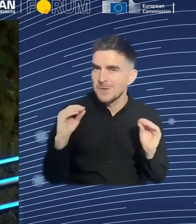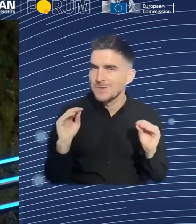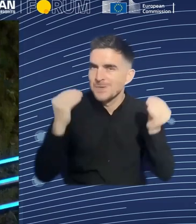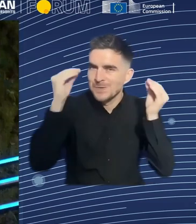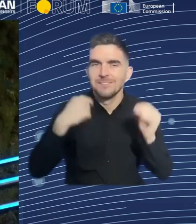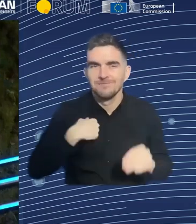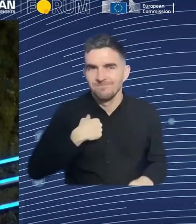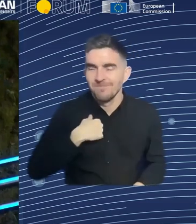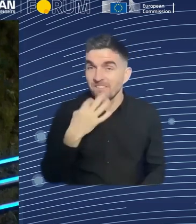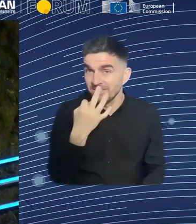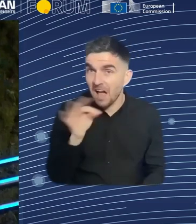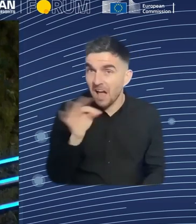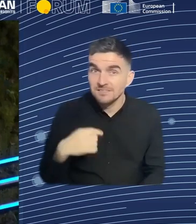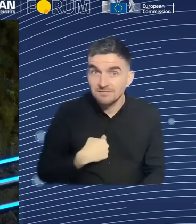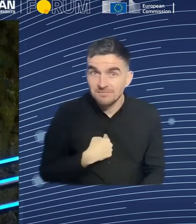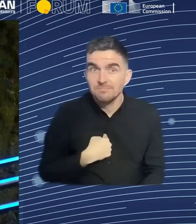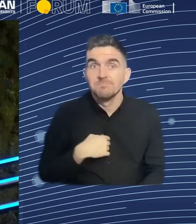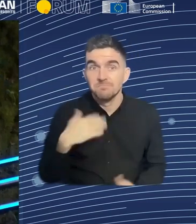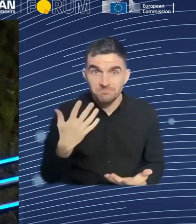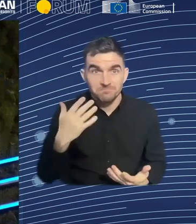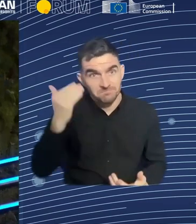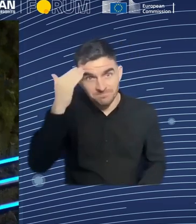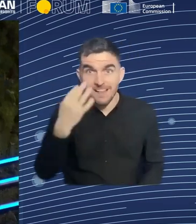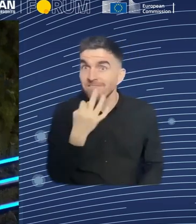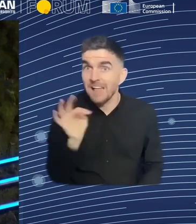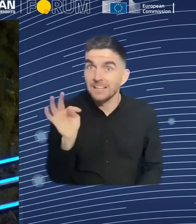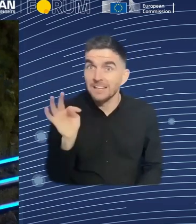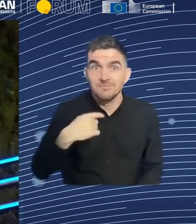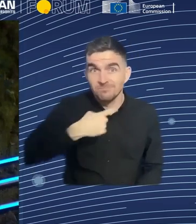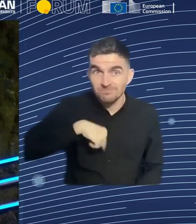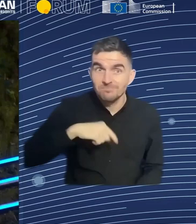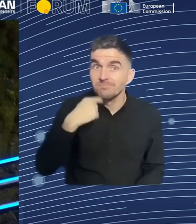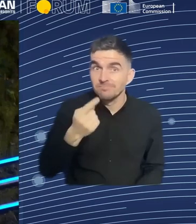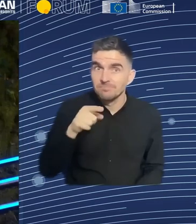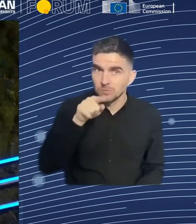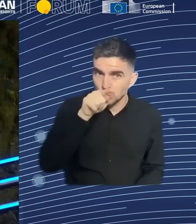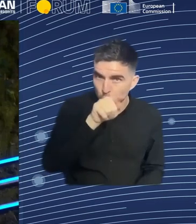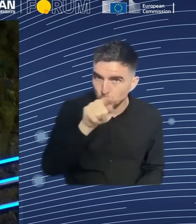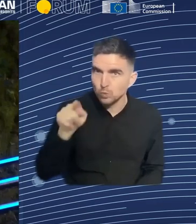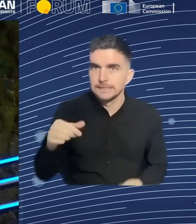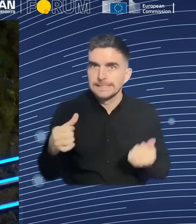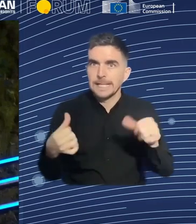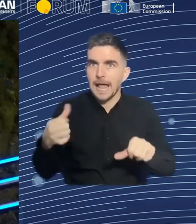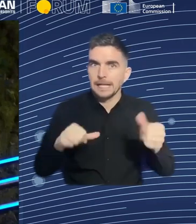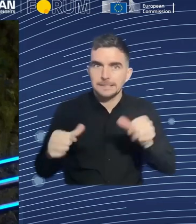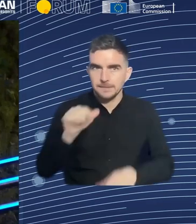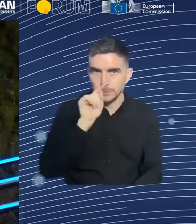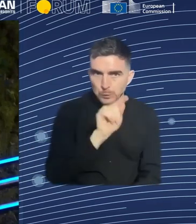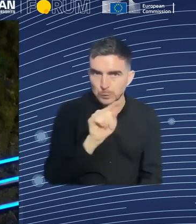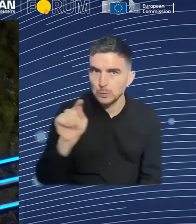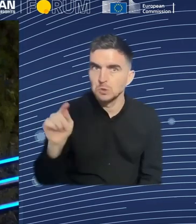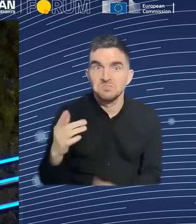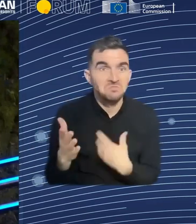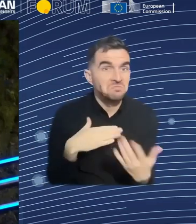you're scientific or you're, you know, your left brain or your right brain. And from the beginning of school, from your